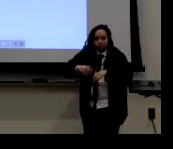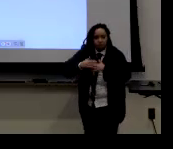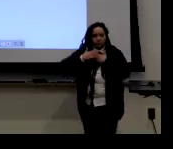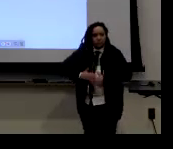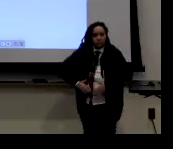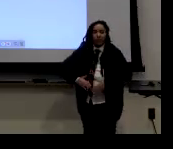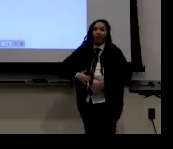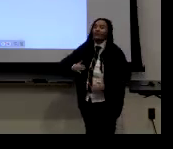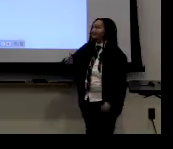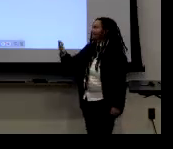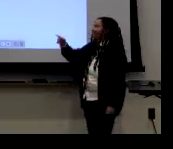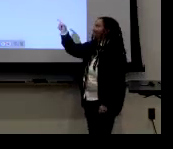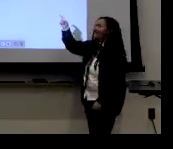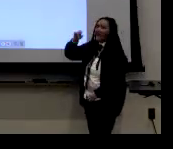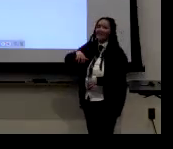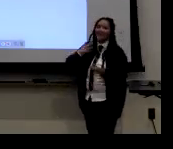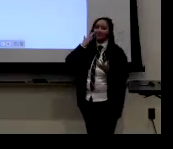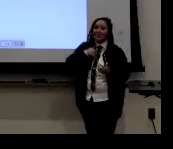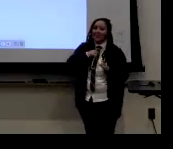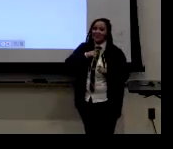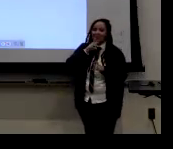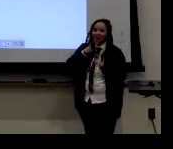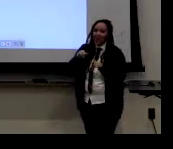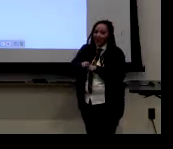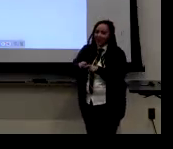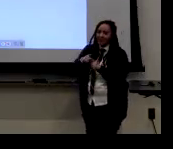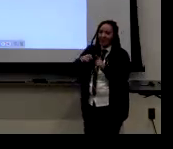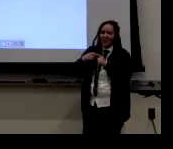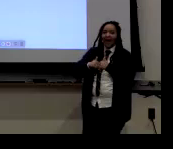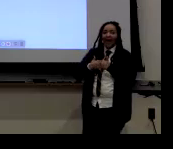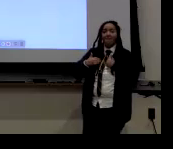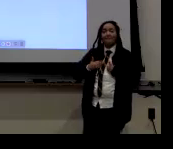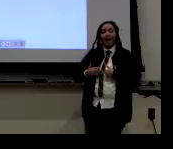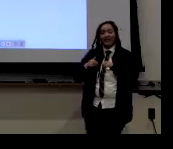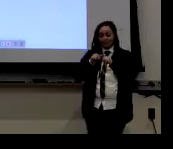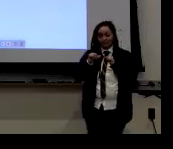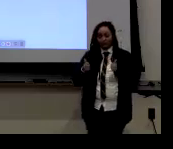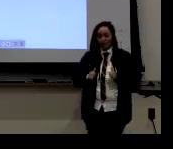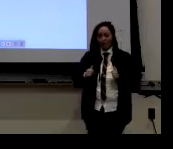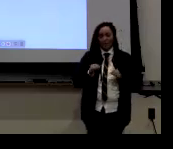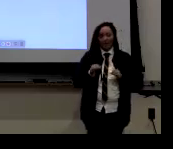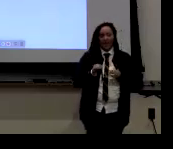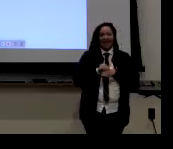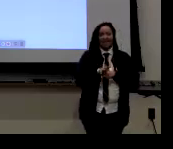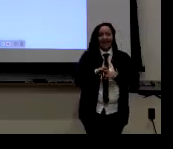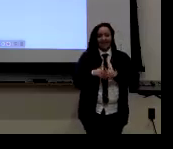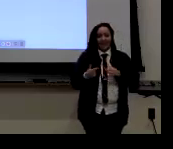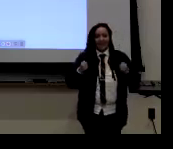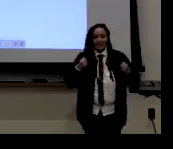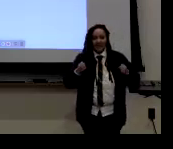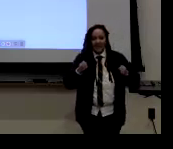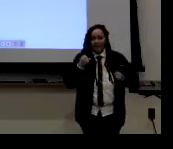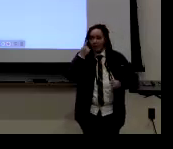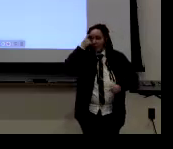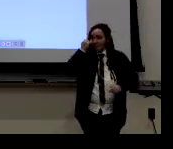or wear baggy clothes in a way, um, that will hide that. Um, um, we didn't talk about body shape